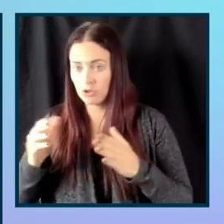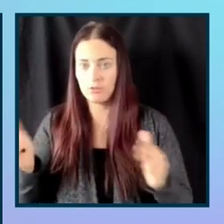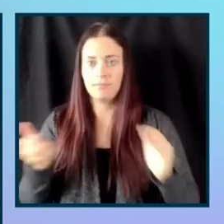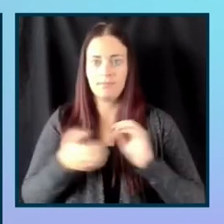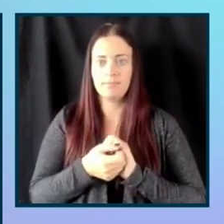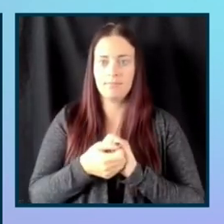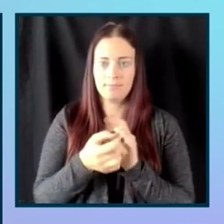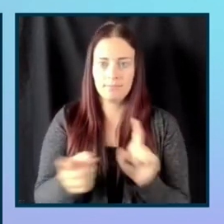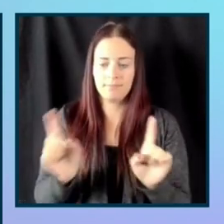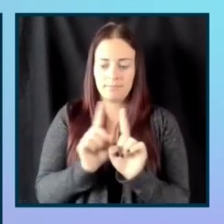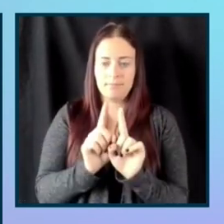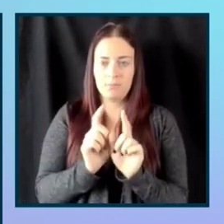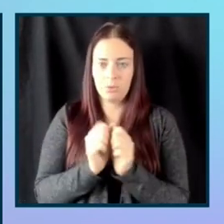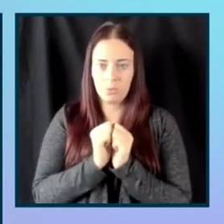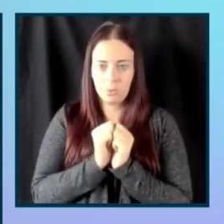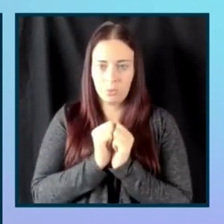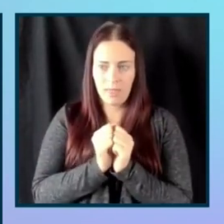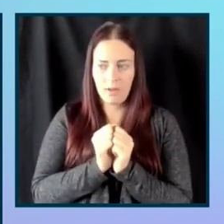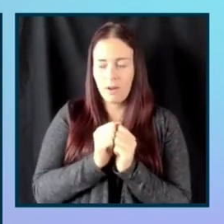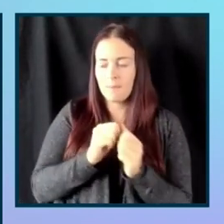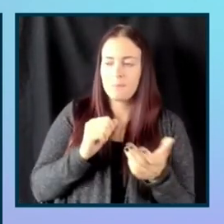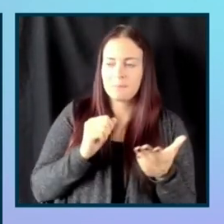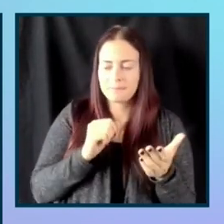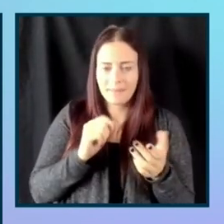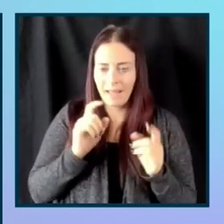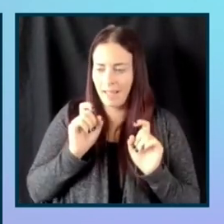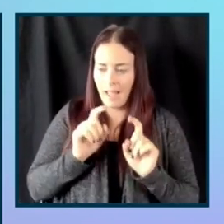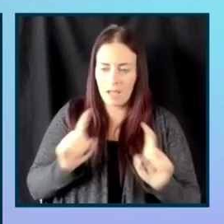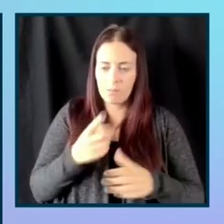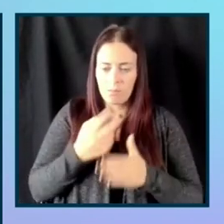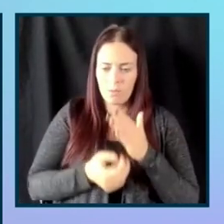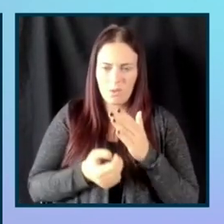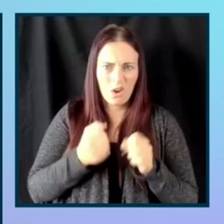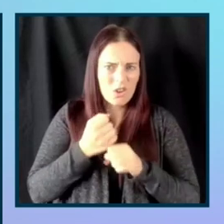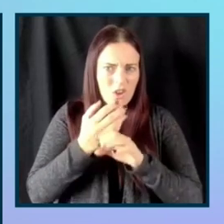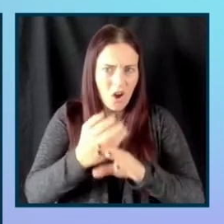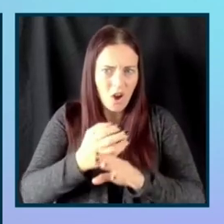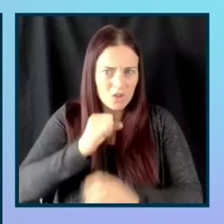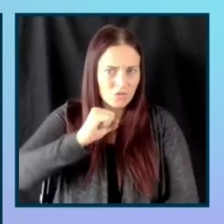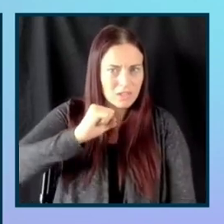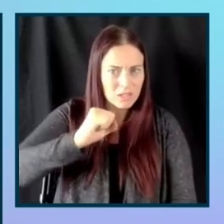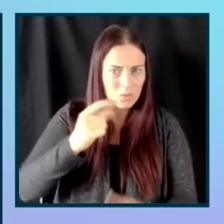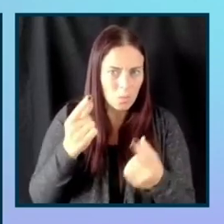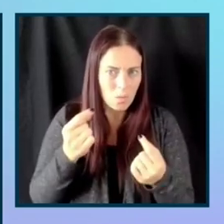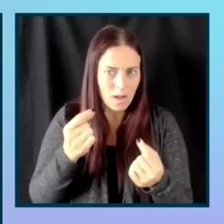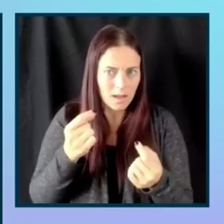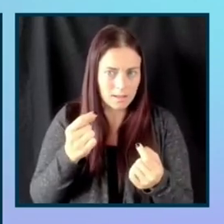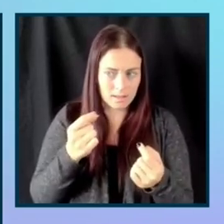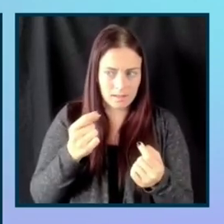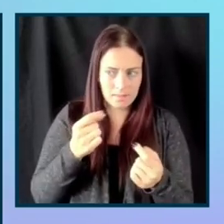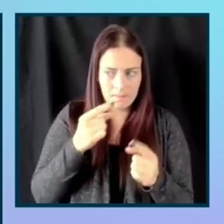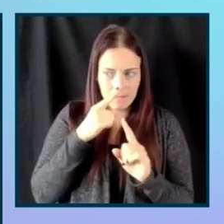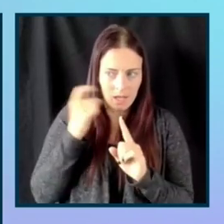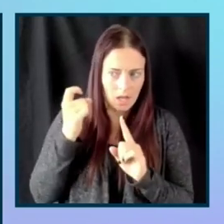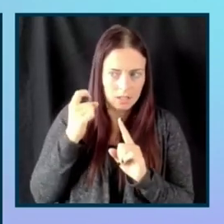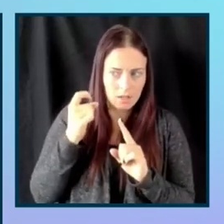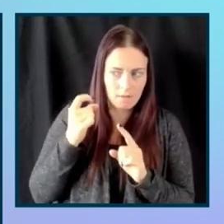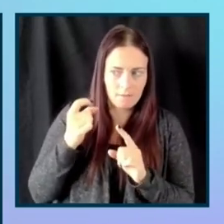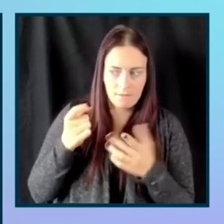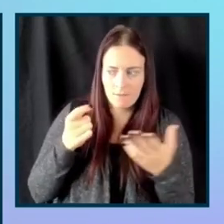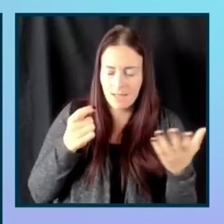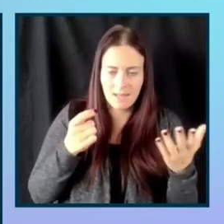exactly that is causing this resistance? Is that, you know, like Faith says, is it resourcing? Is it lack of data?